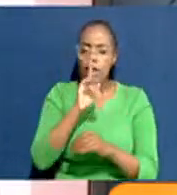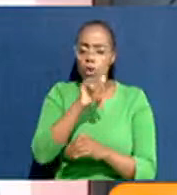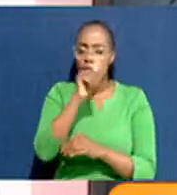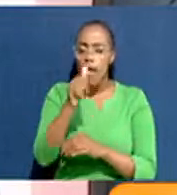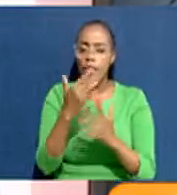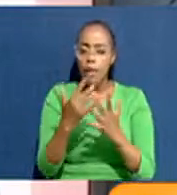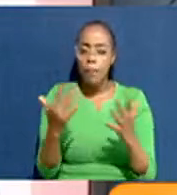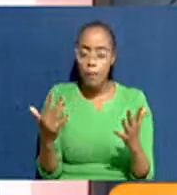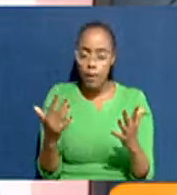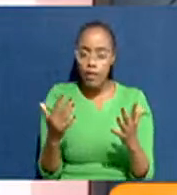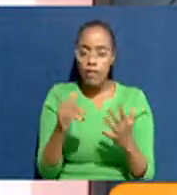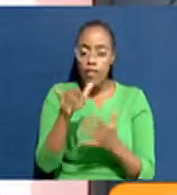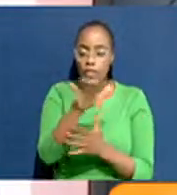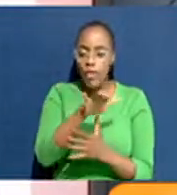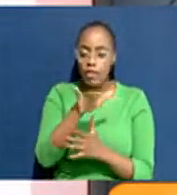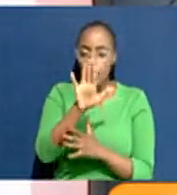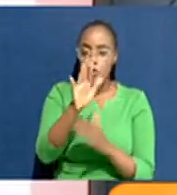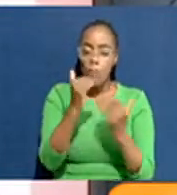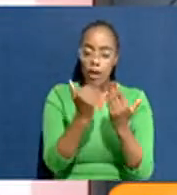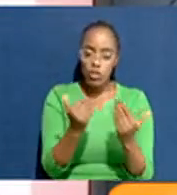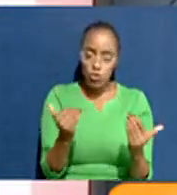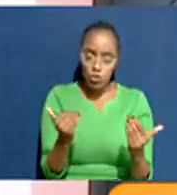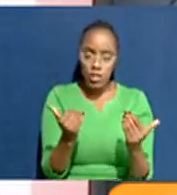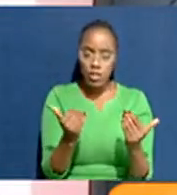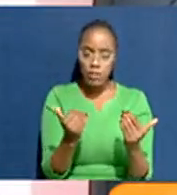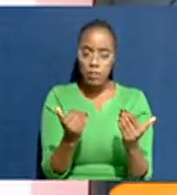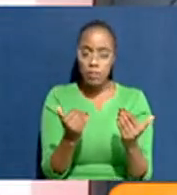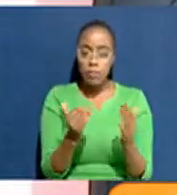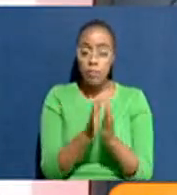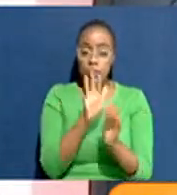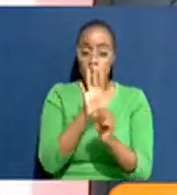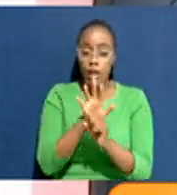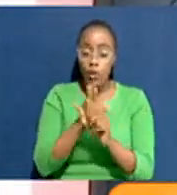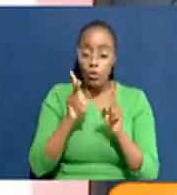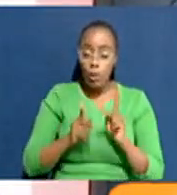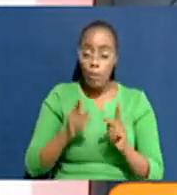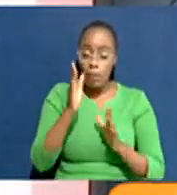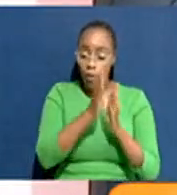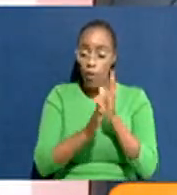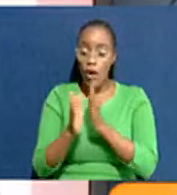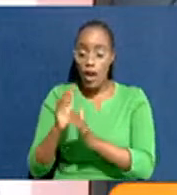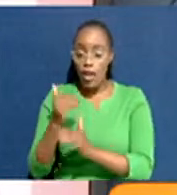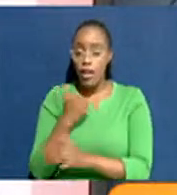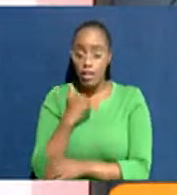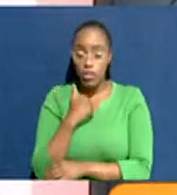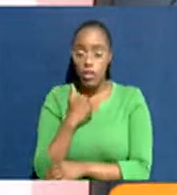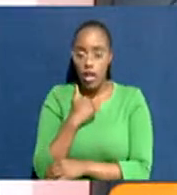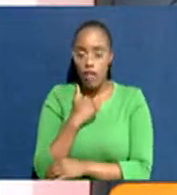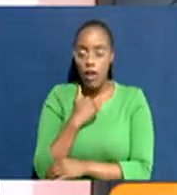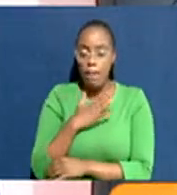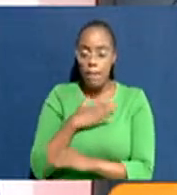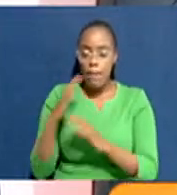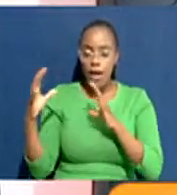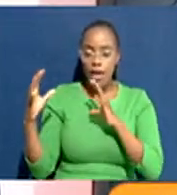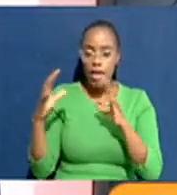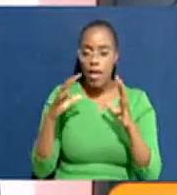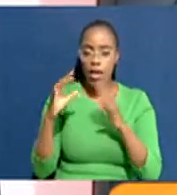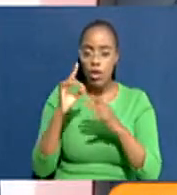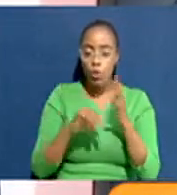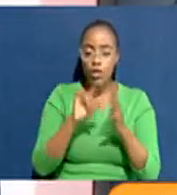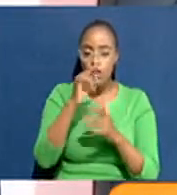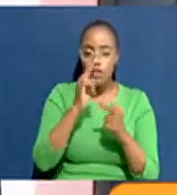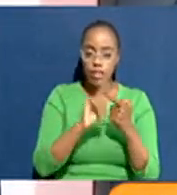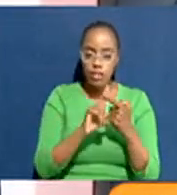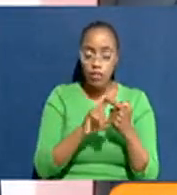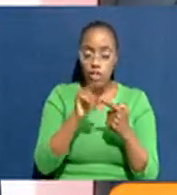amenities, you know, space for their children, and a lot of people are organizing. So for me, my argument is that first of